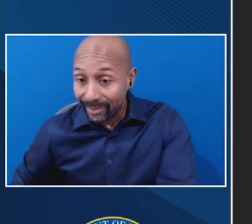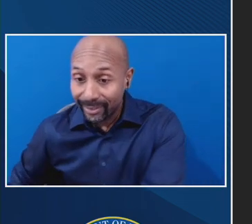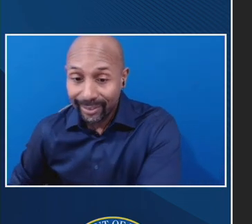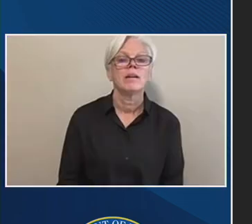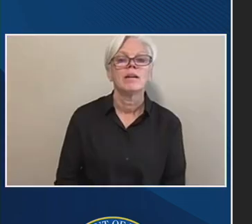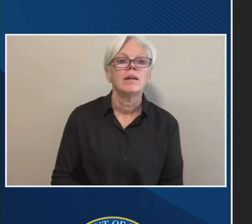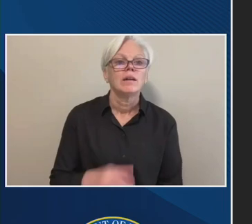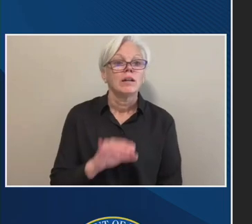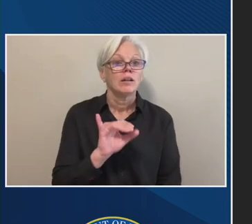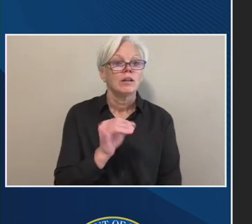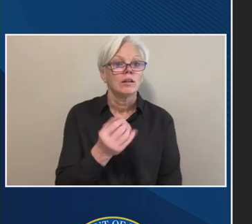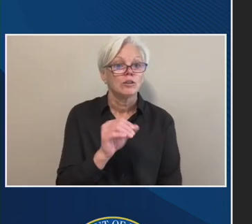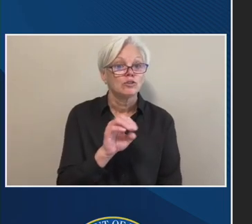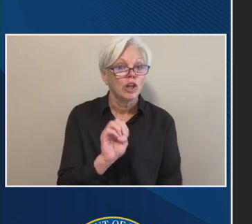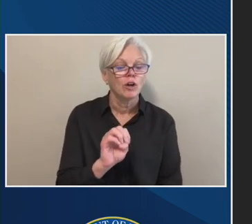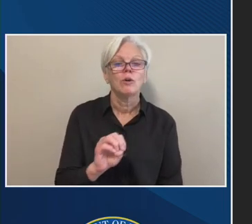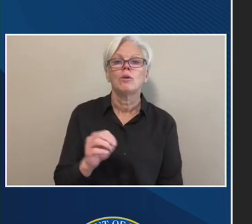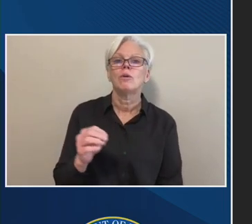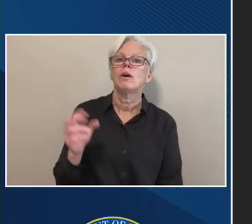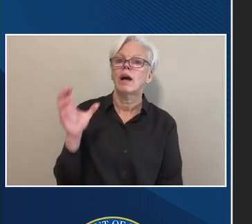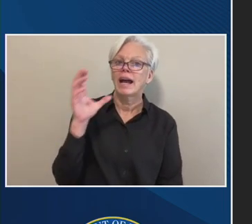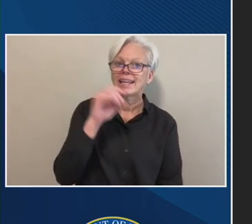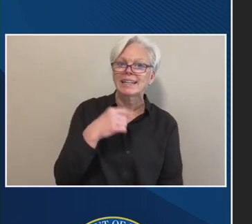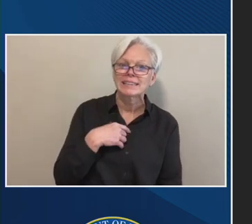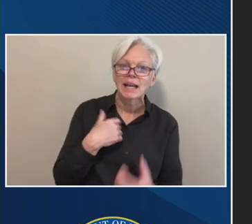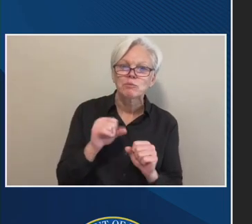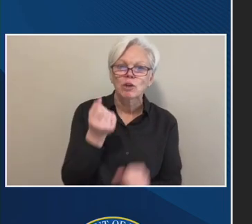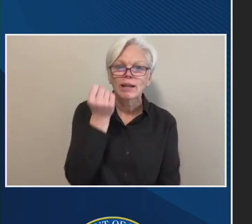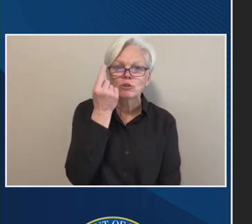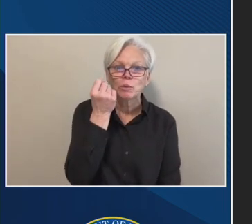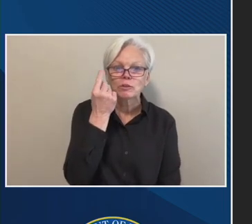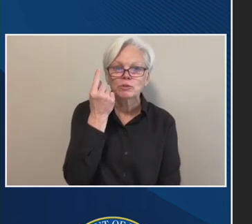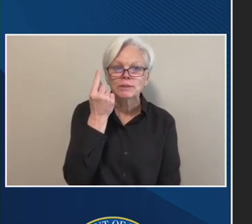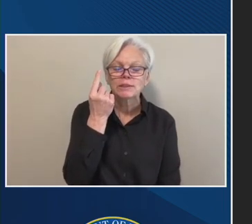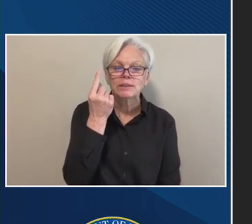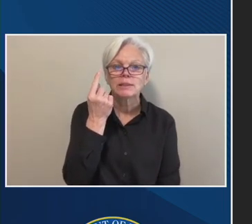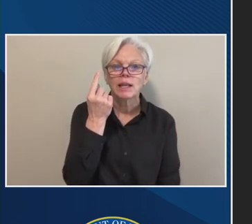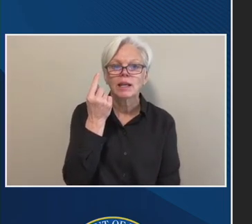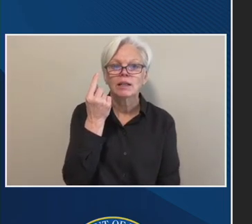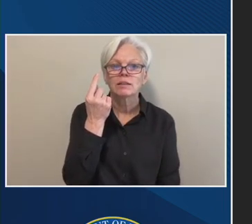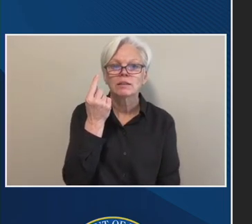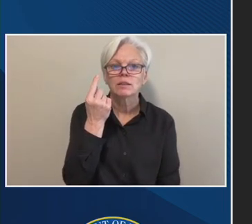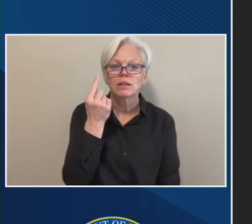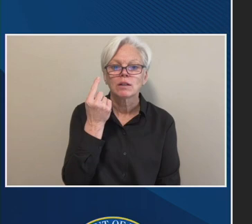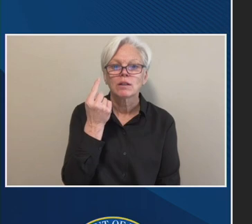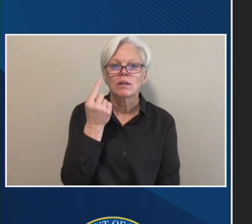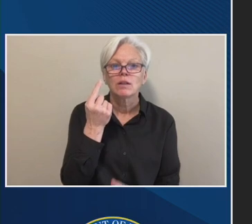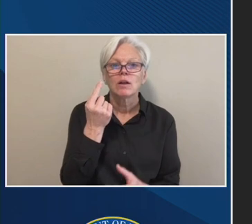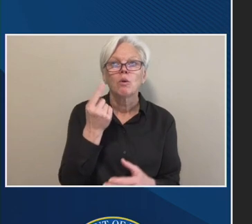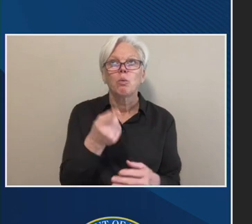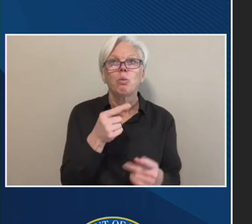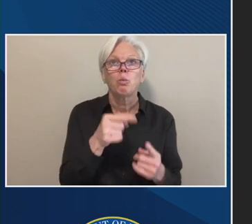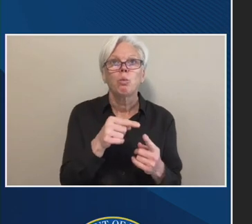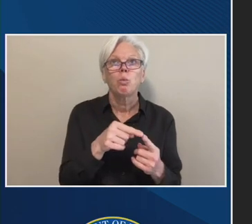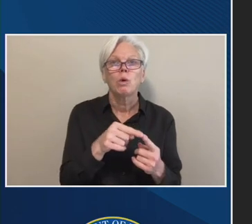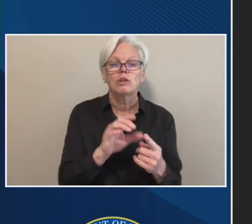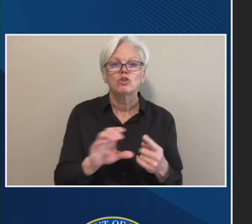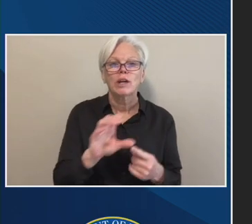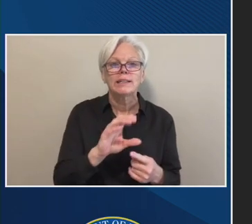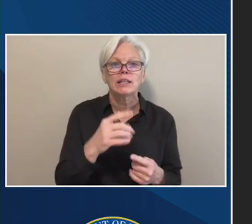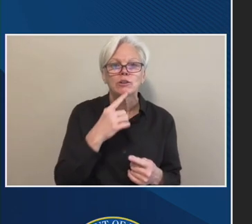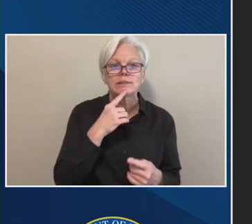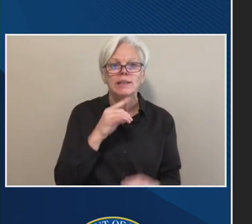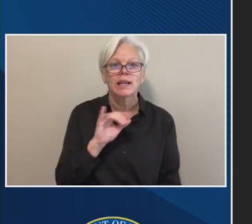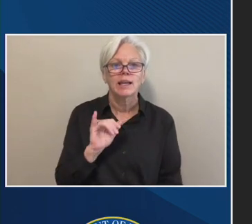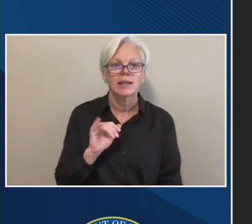So I guess I'm trying to understand, um, one of the criterias was a involuntary transfer.